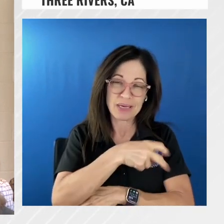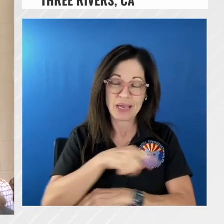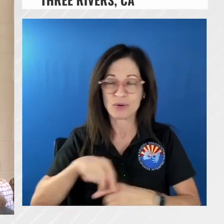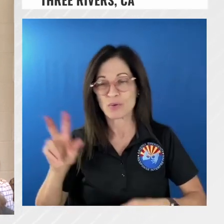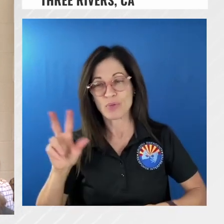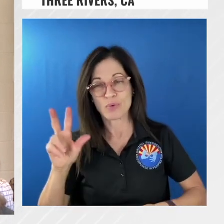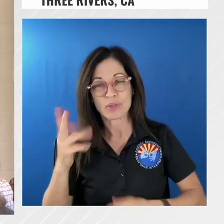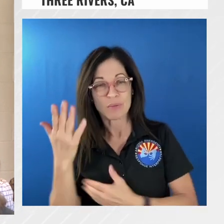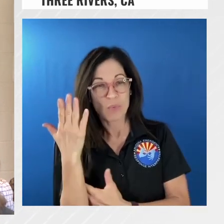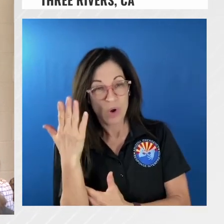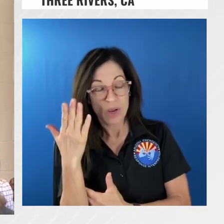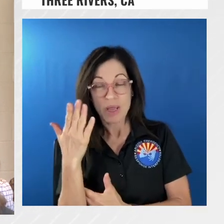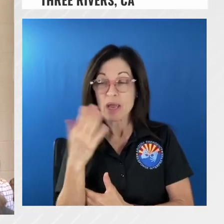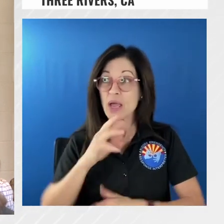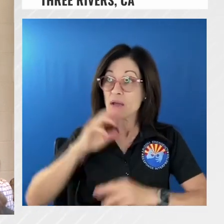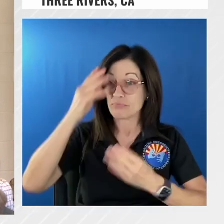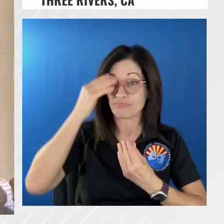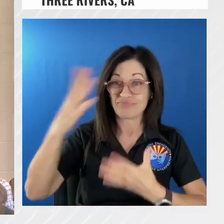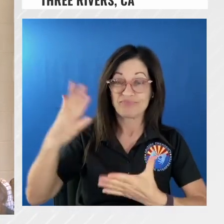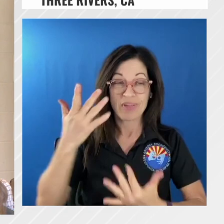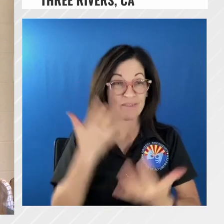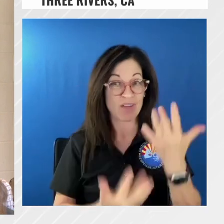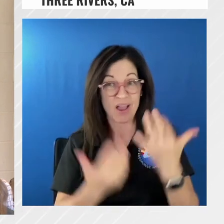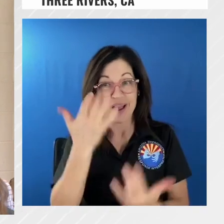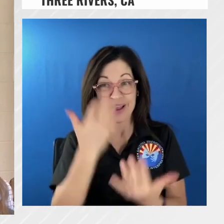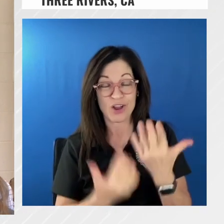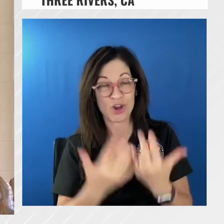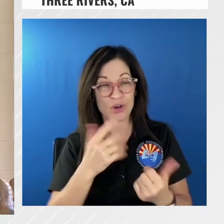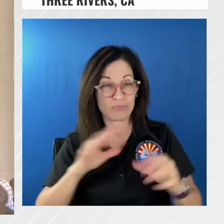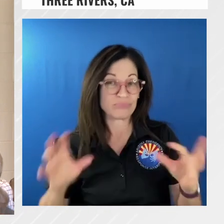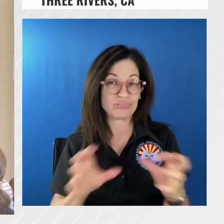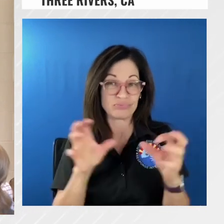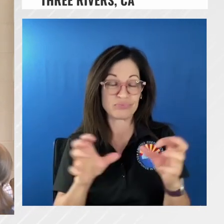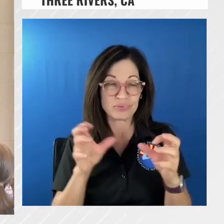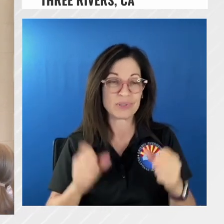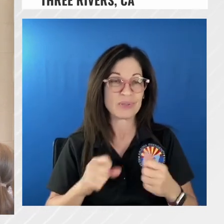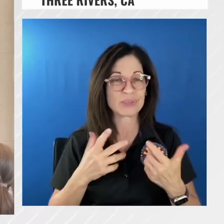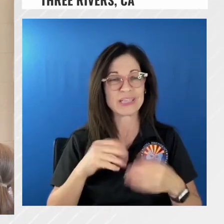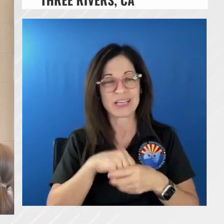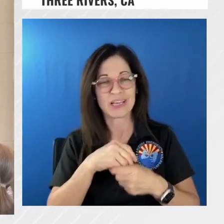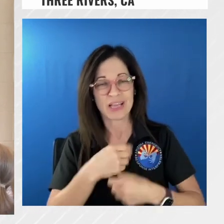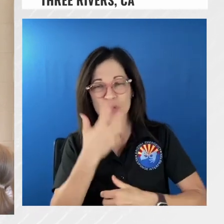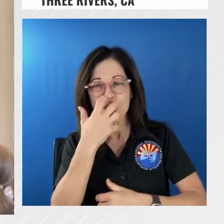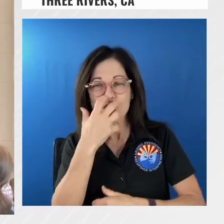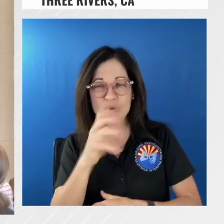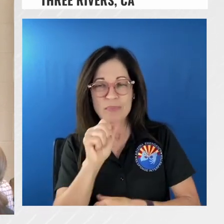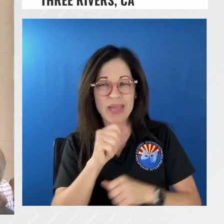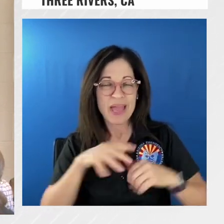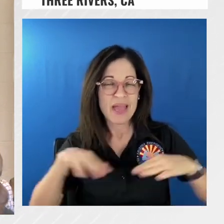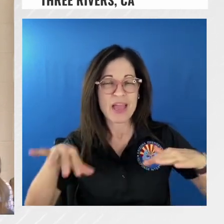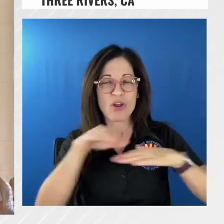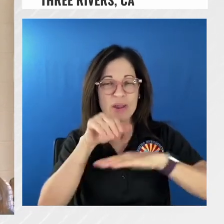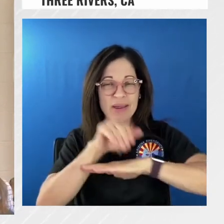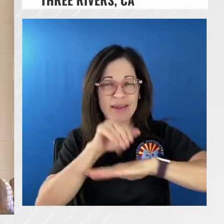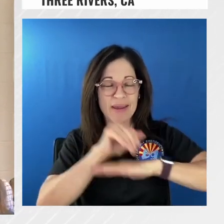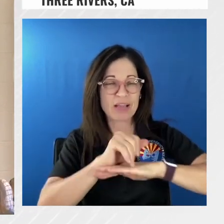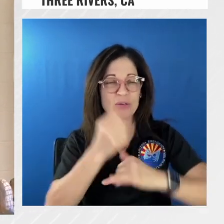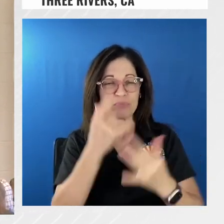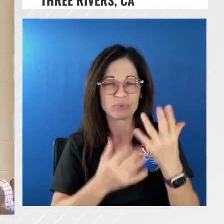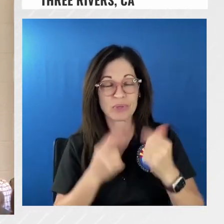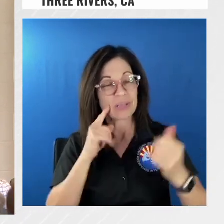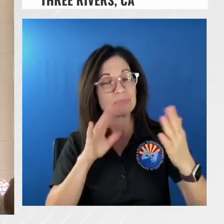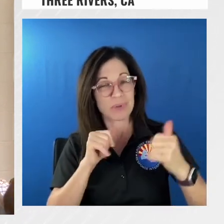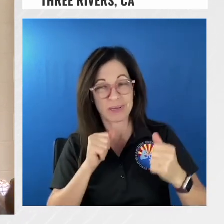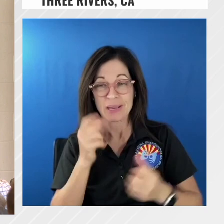fire got really active so it was likely in a thermal belt an area warm air at night they expected based on that activity that when they got in there in the morning